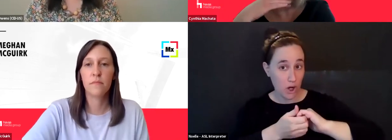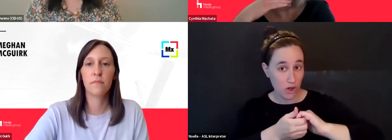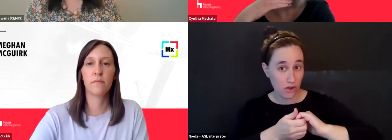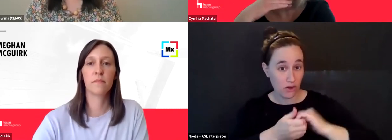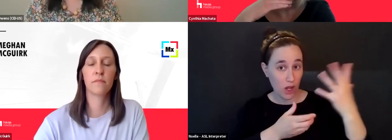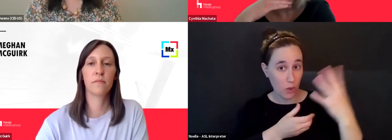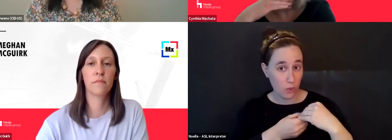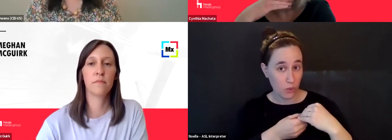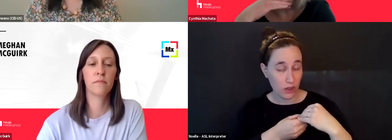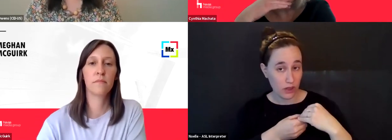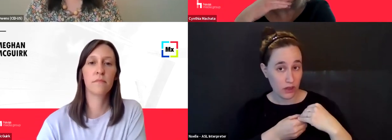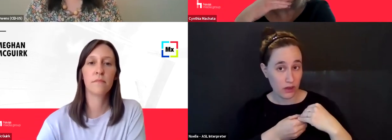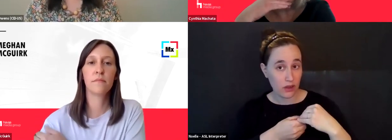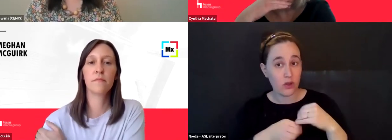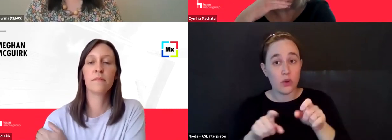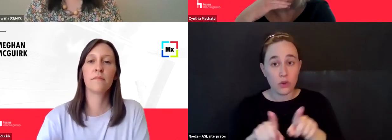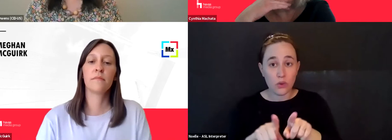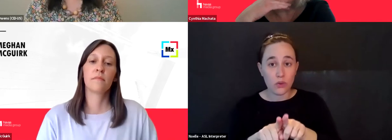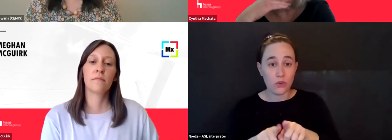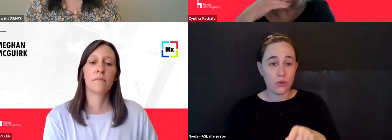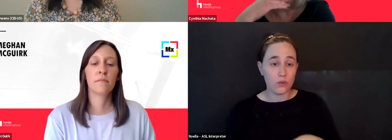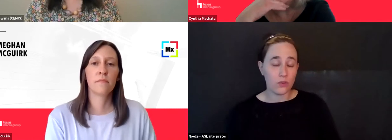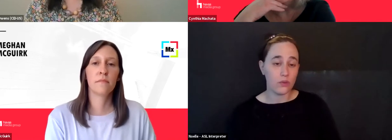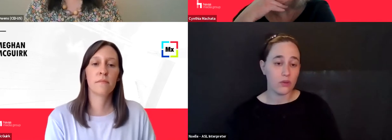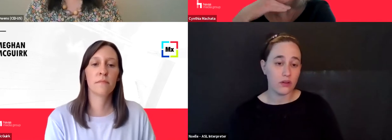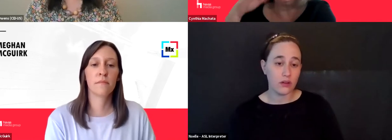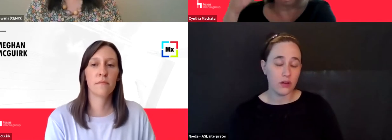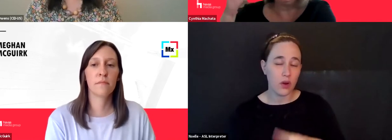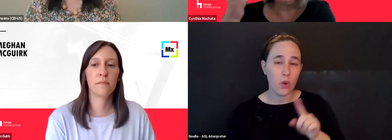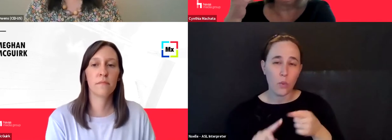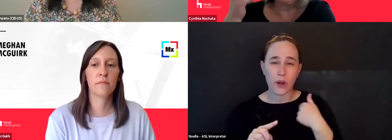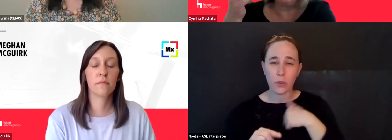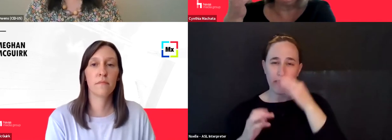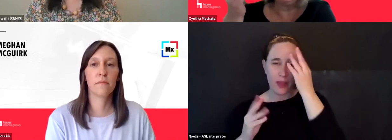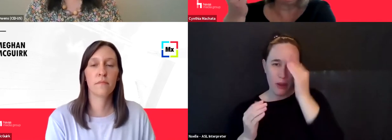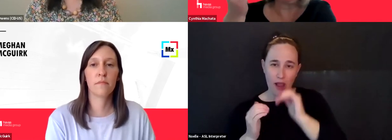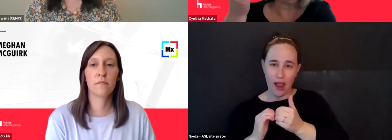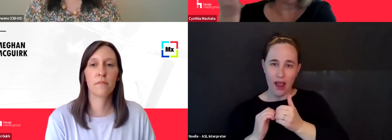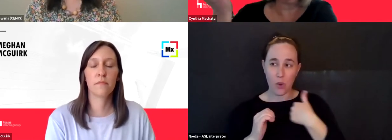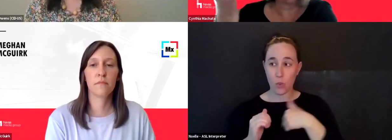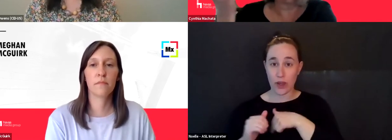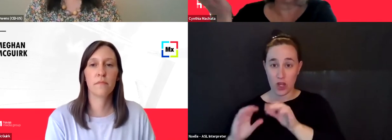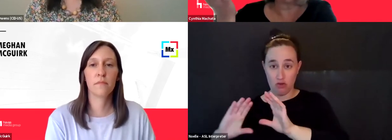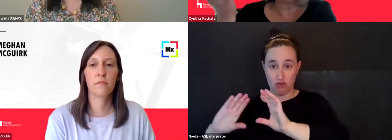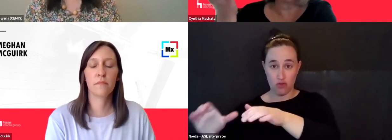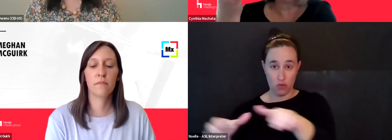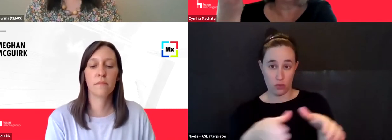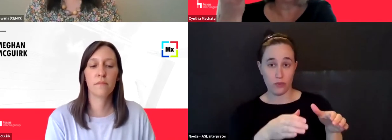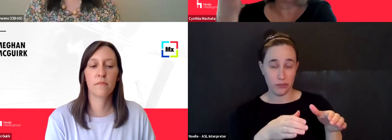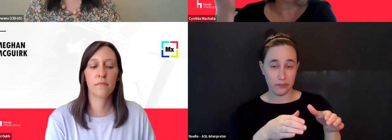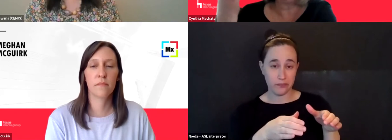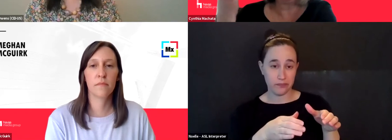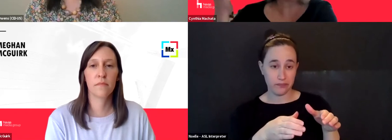well as, um, you know, when we think about how we group the way that we buy and, uh, uh,